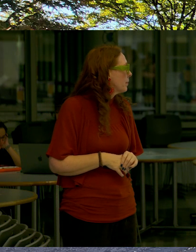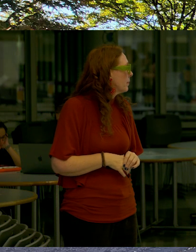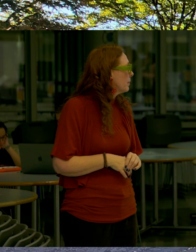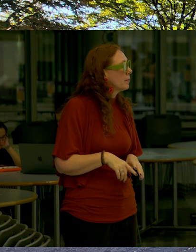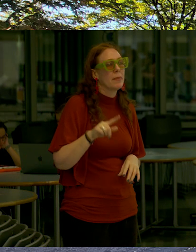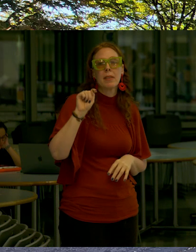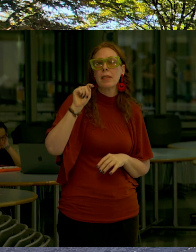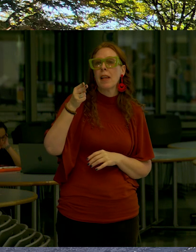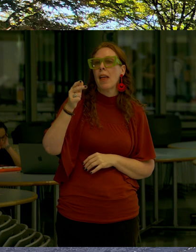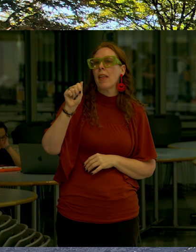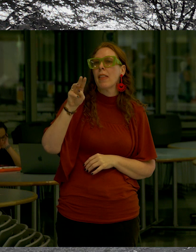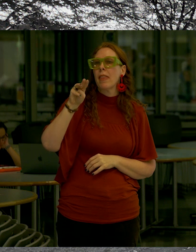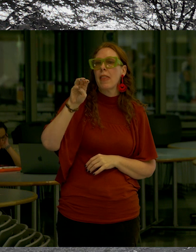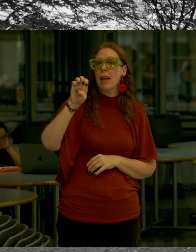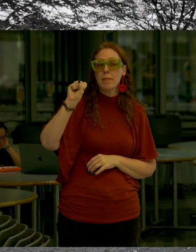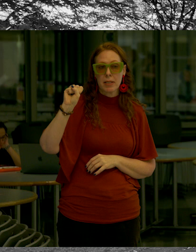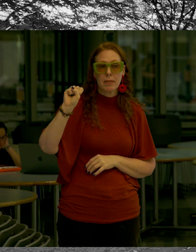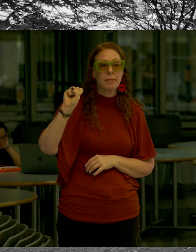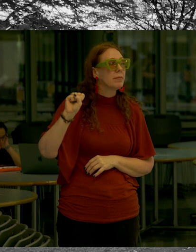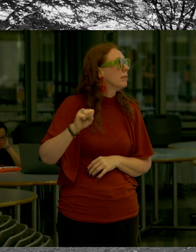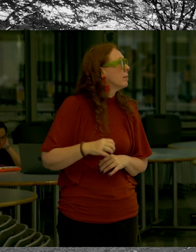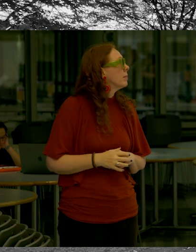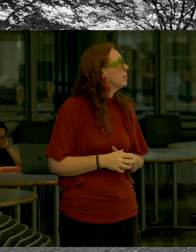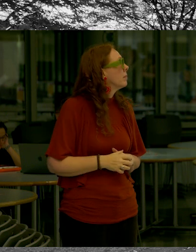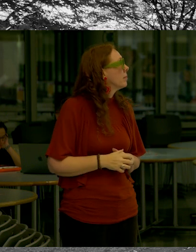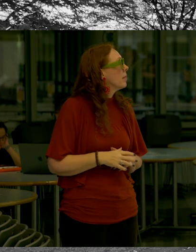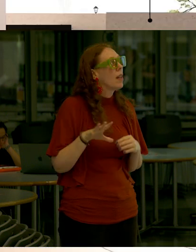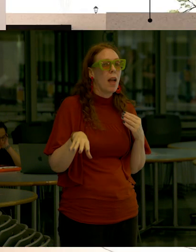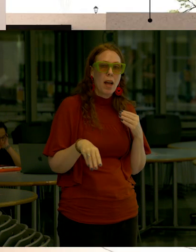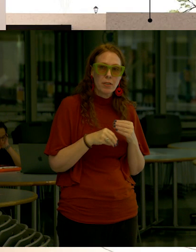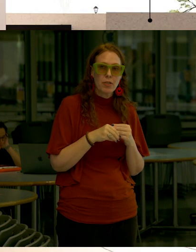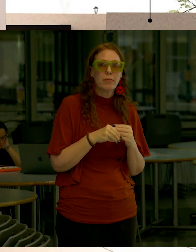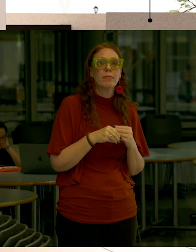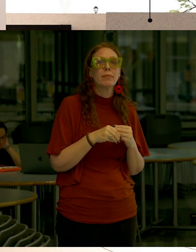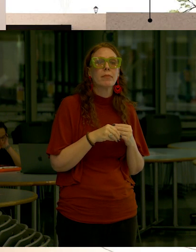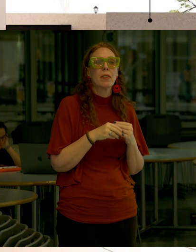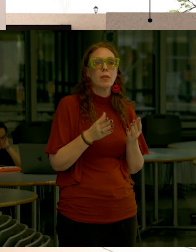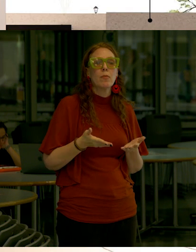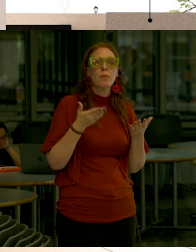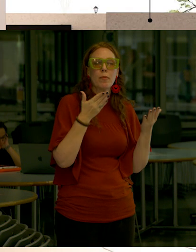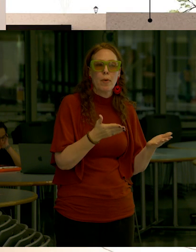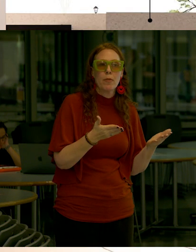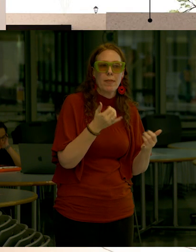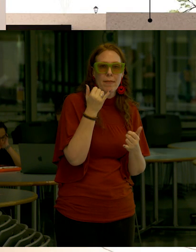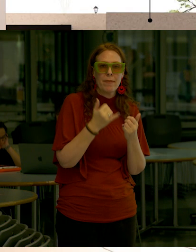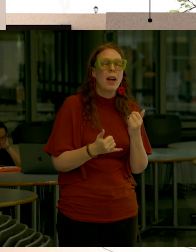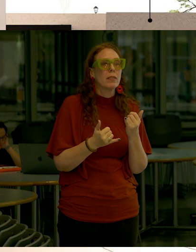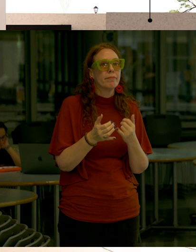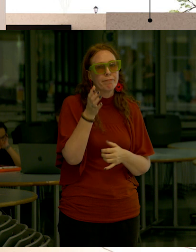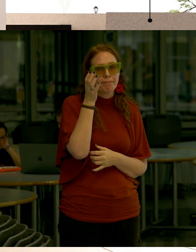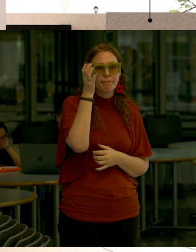okay themes there's what the product elements are and here's the proposed configuration